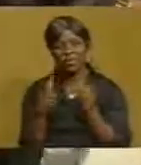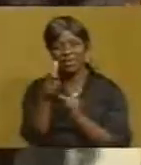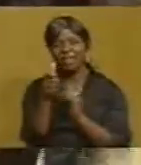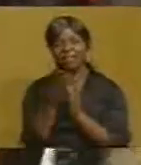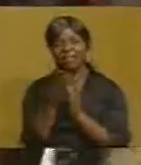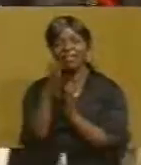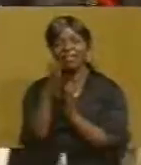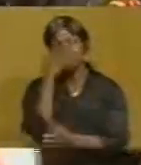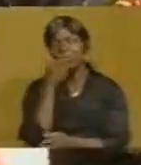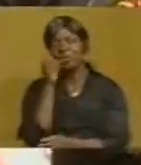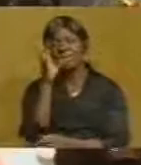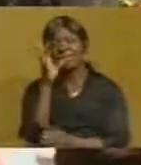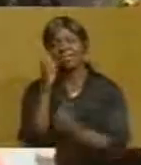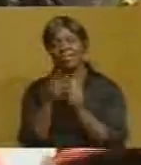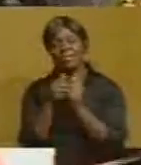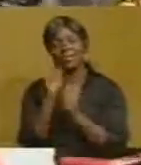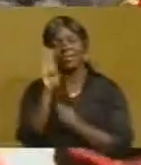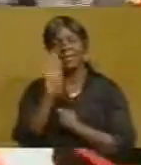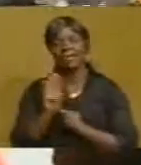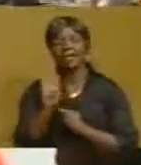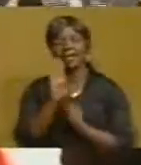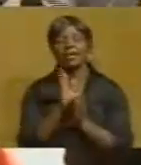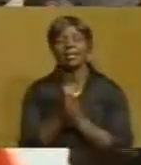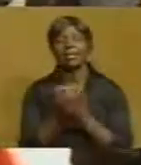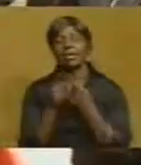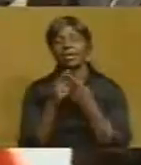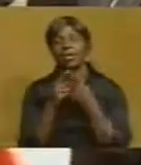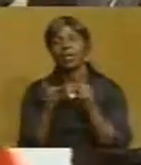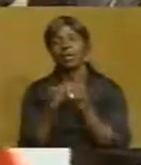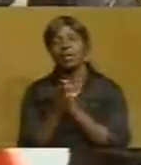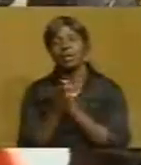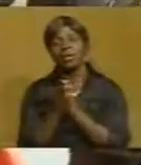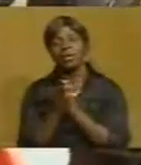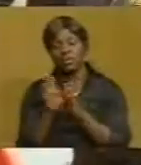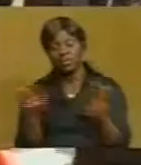also enhance the display for a range of vehicles the company deals with.